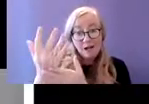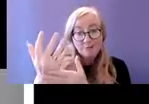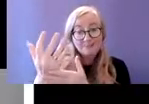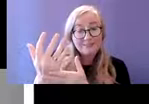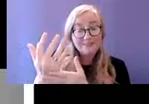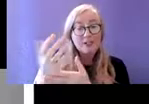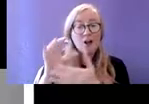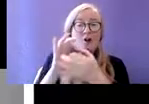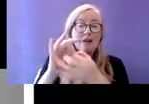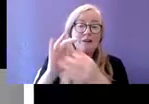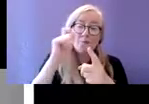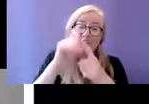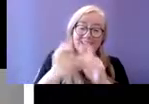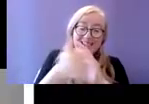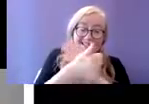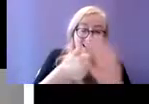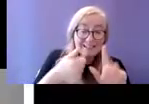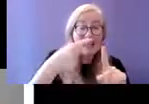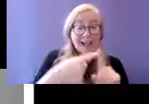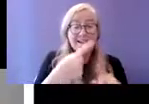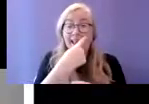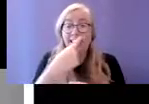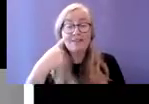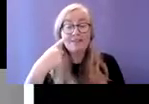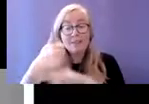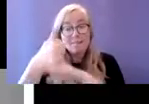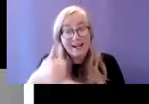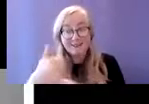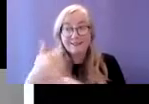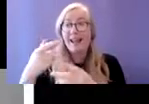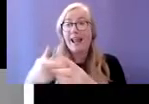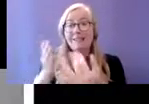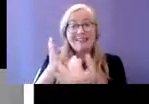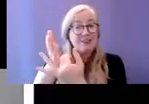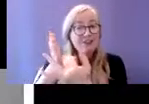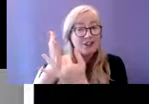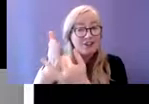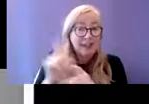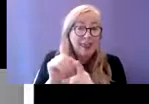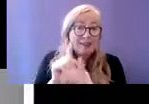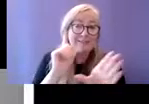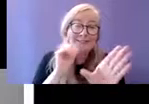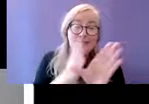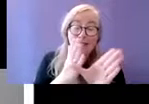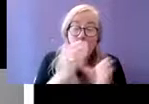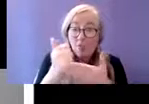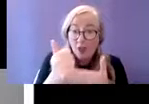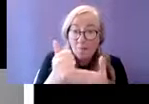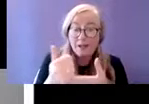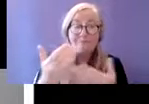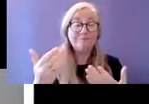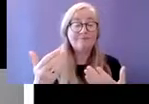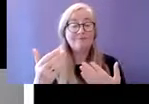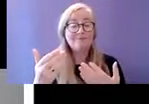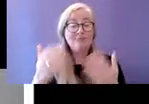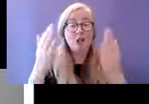approaches and interventions for example psychologically informed environment and trauma informed care we run